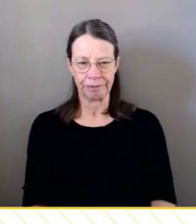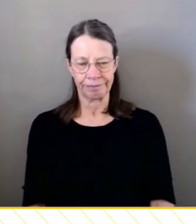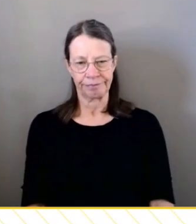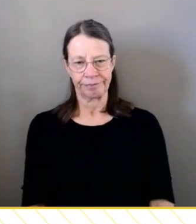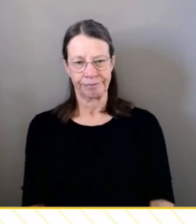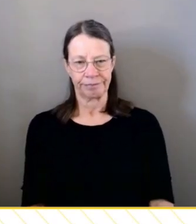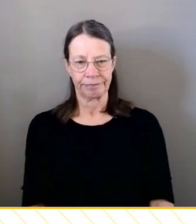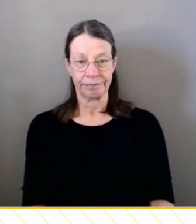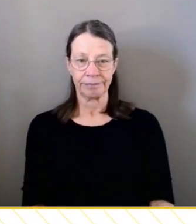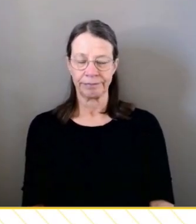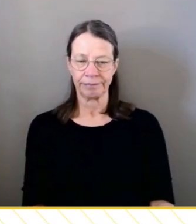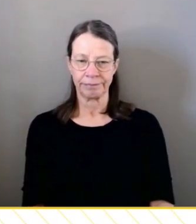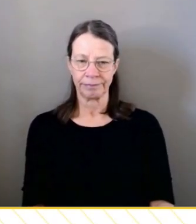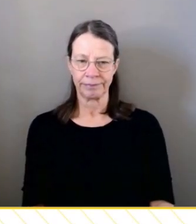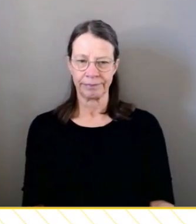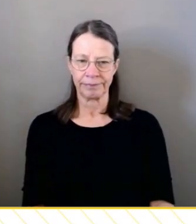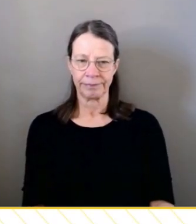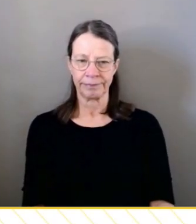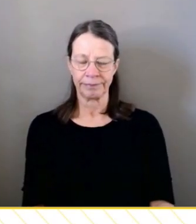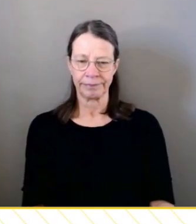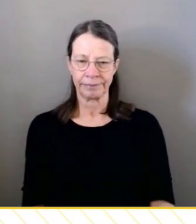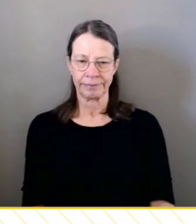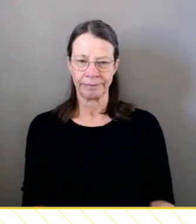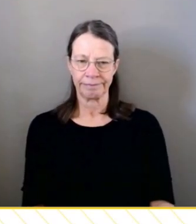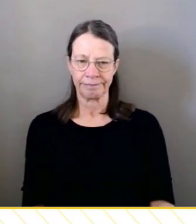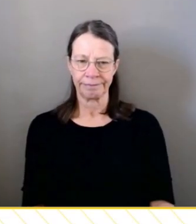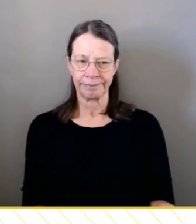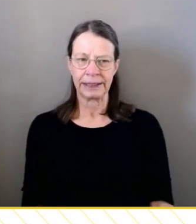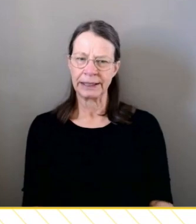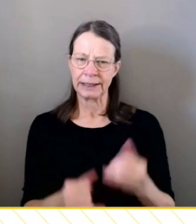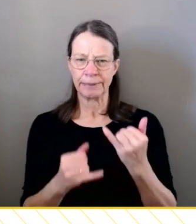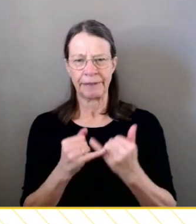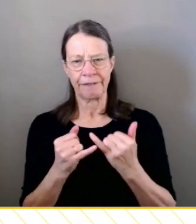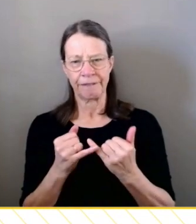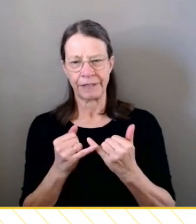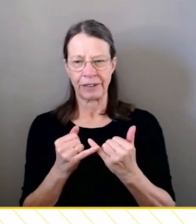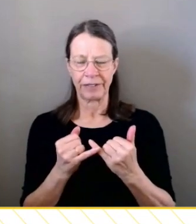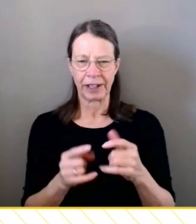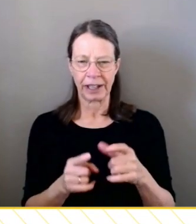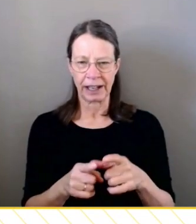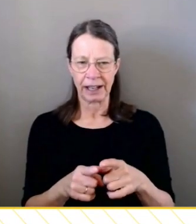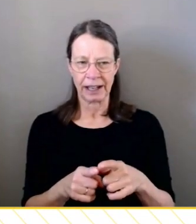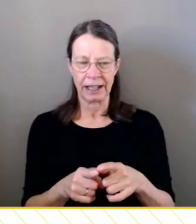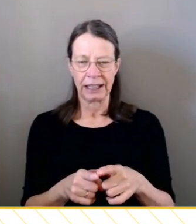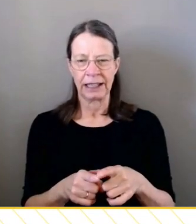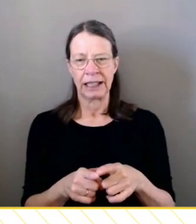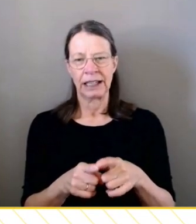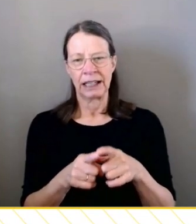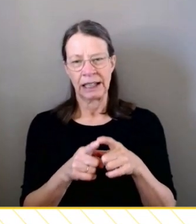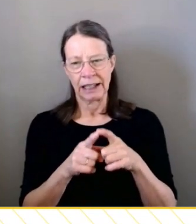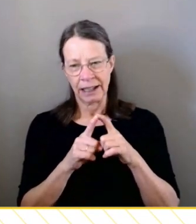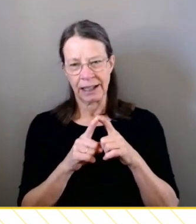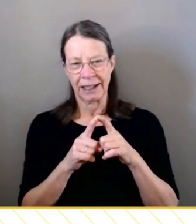It's been hard to keep him away from the studio,